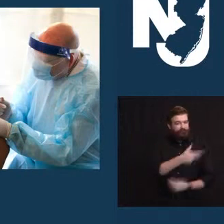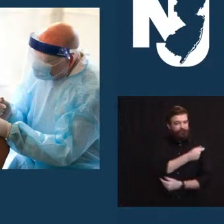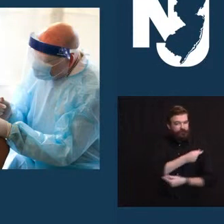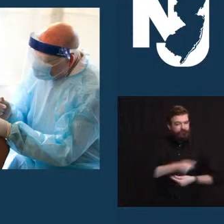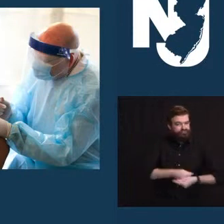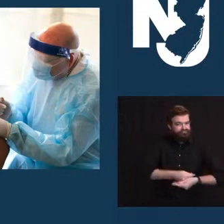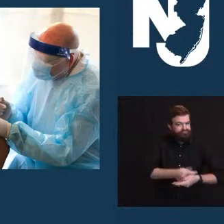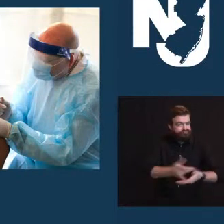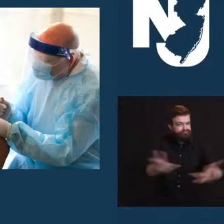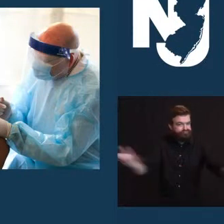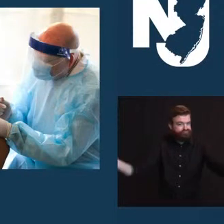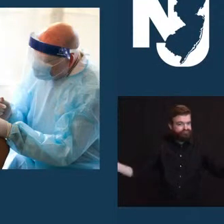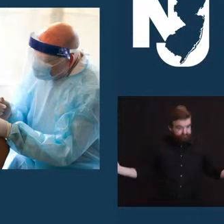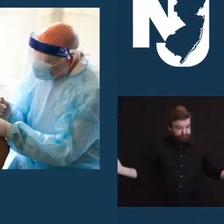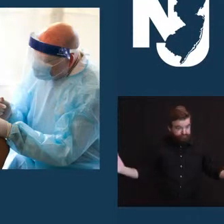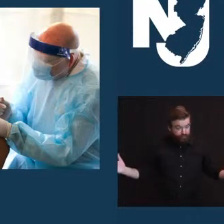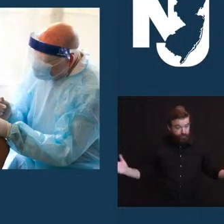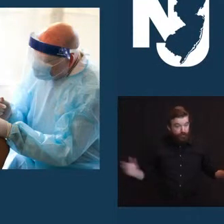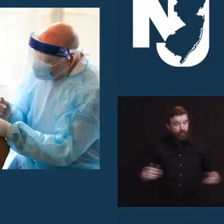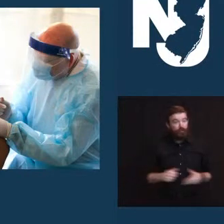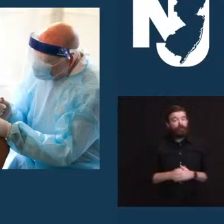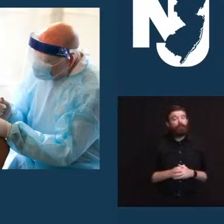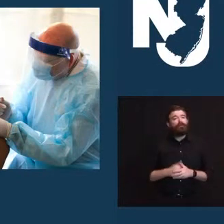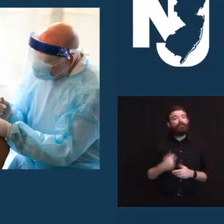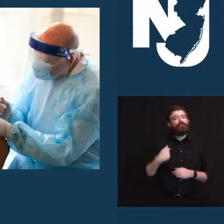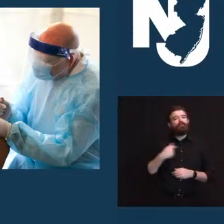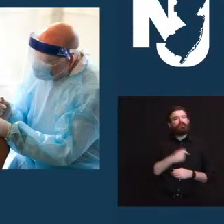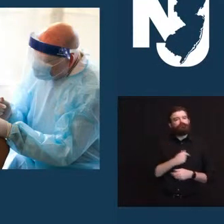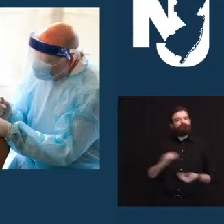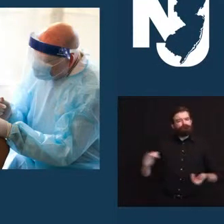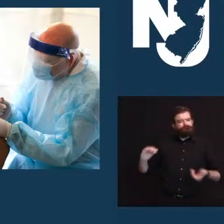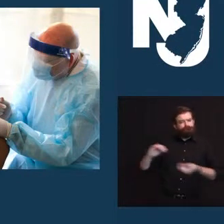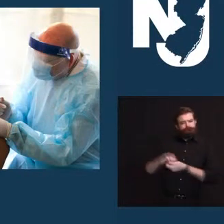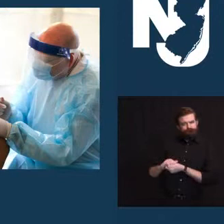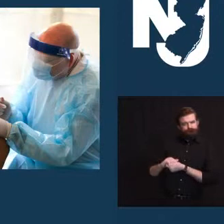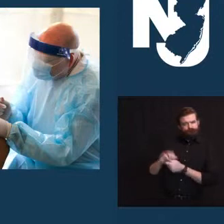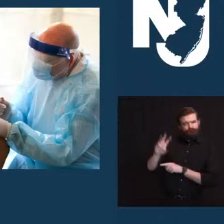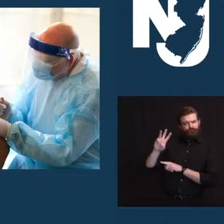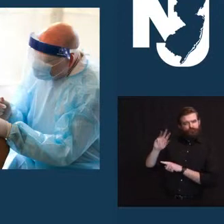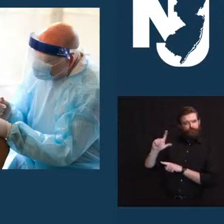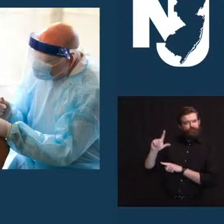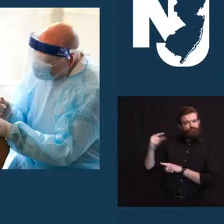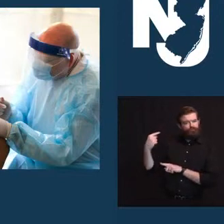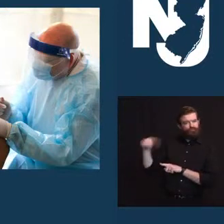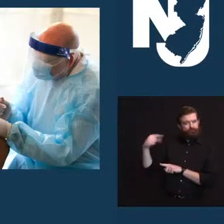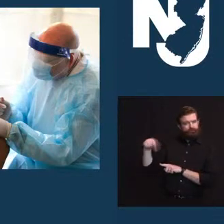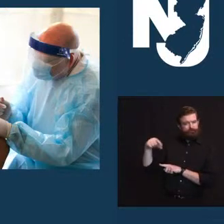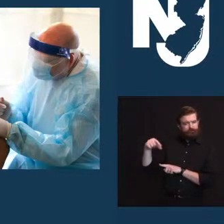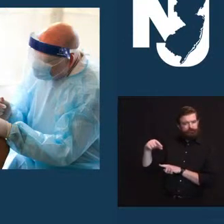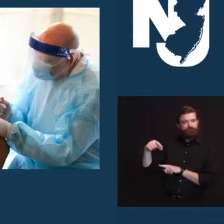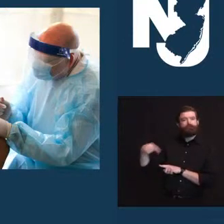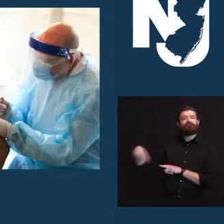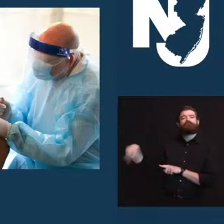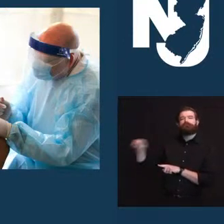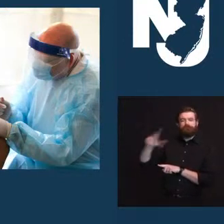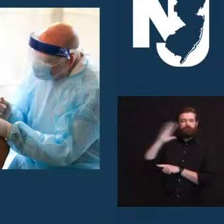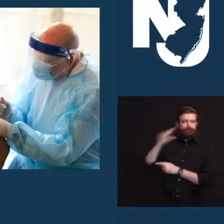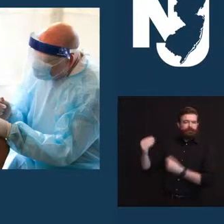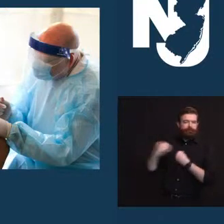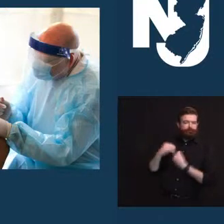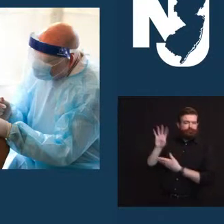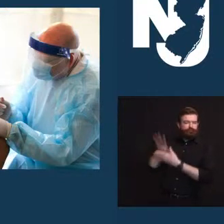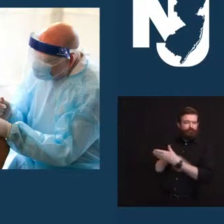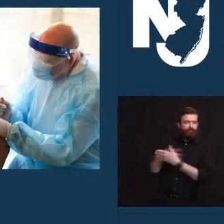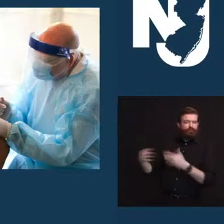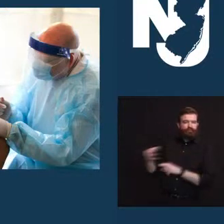with Walgreens, our other pharmacy partner, to receive their full schedule. For the week, Walgreens is currently scheduled